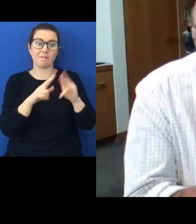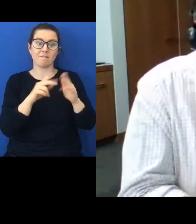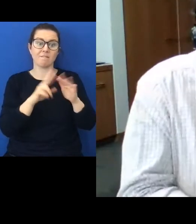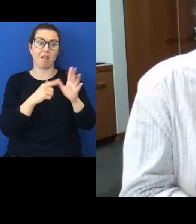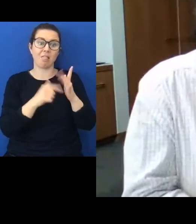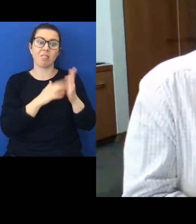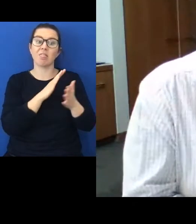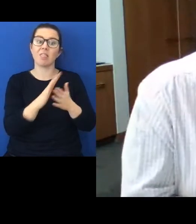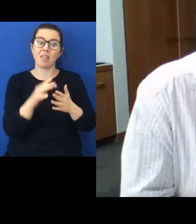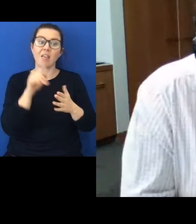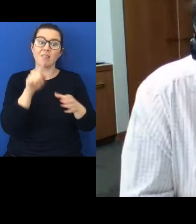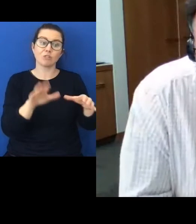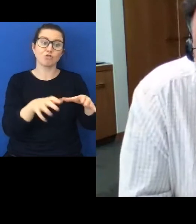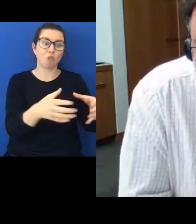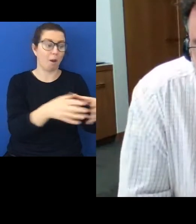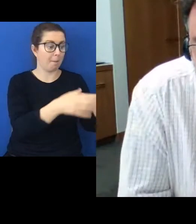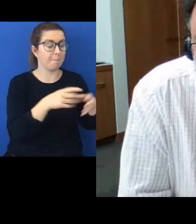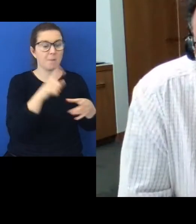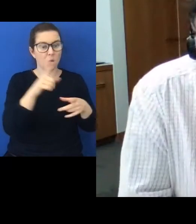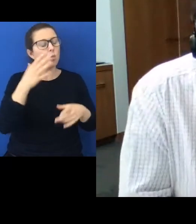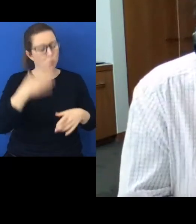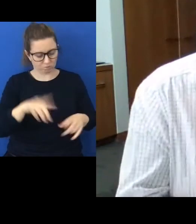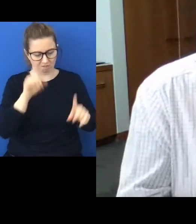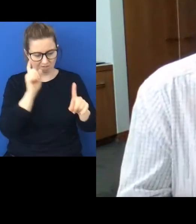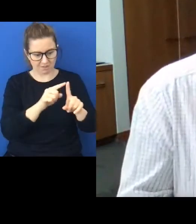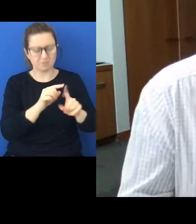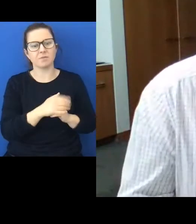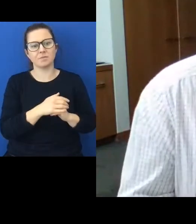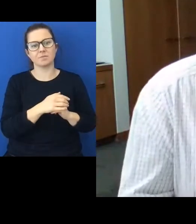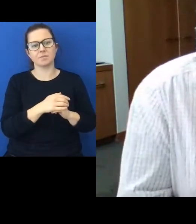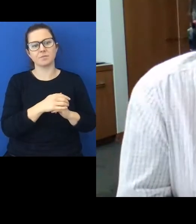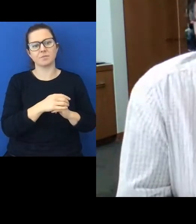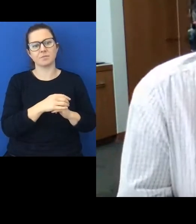decided that that's what they want it to be then there's the forest